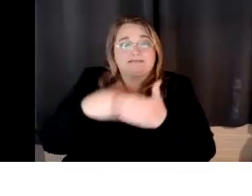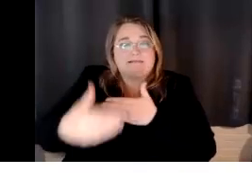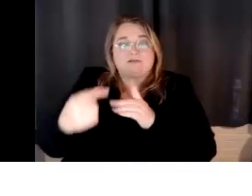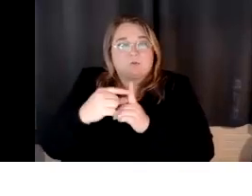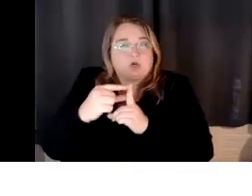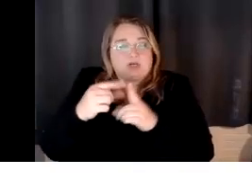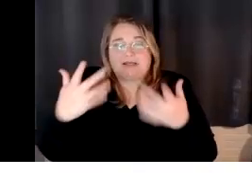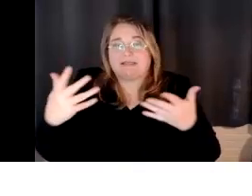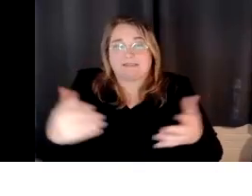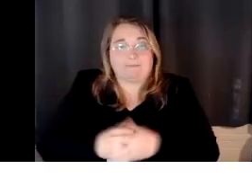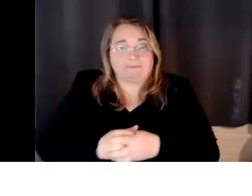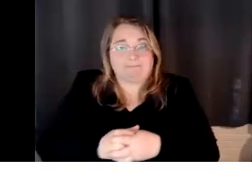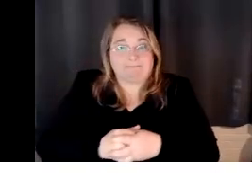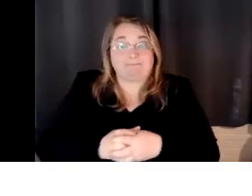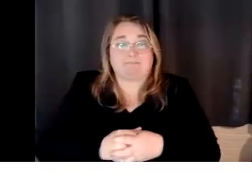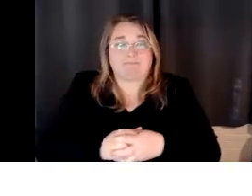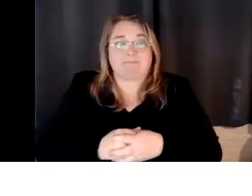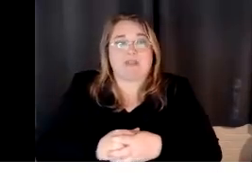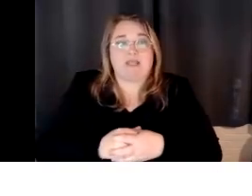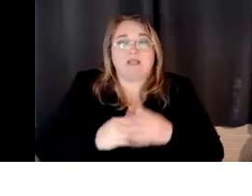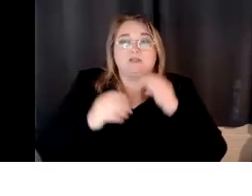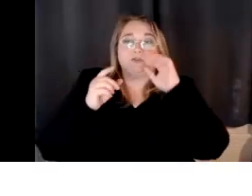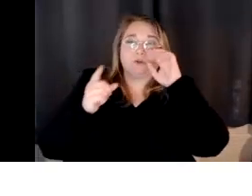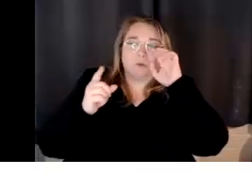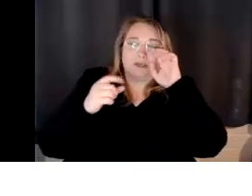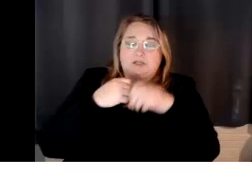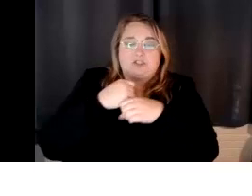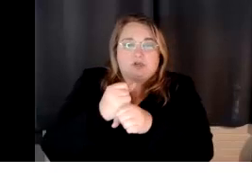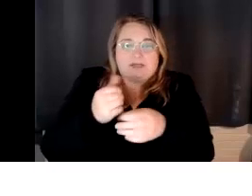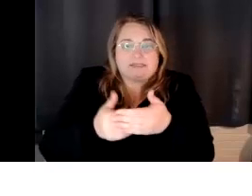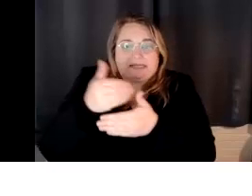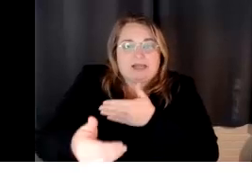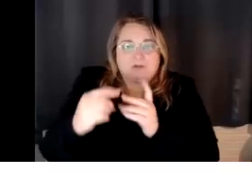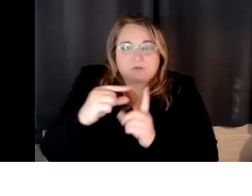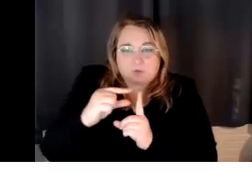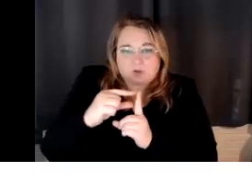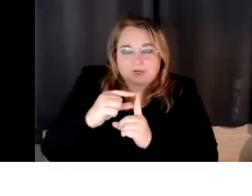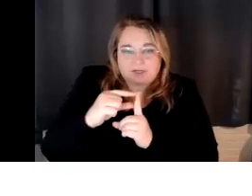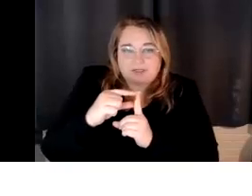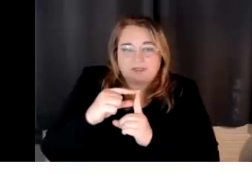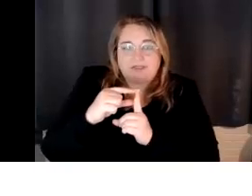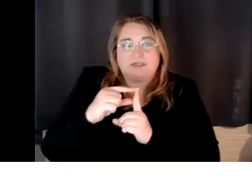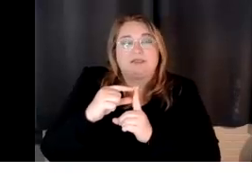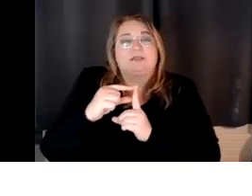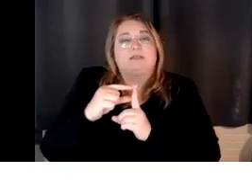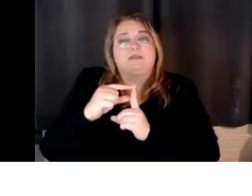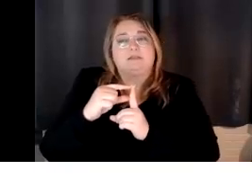be. Now, so it generates the next word because, uh, uh, the,